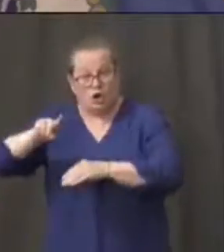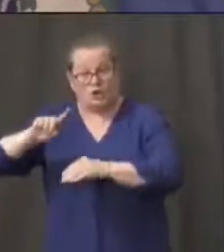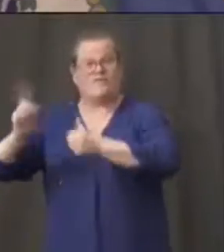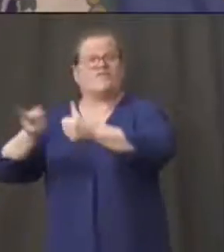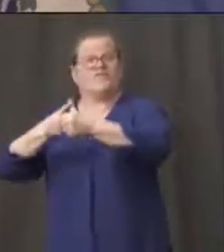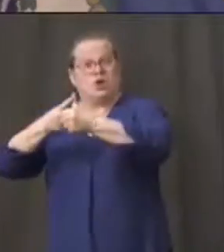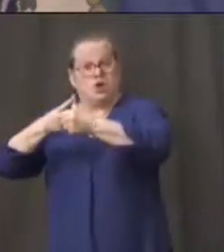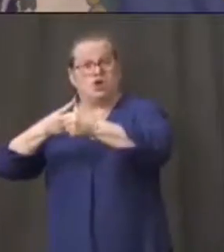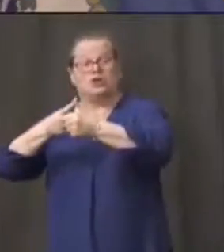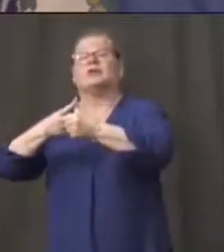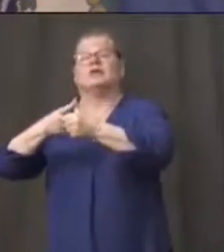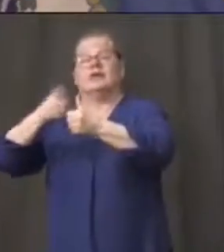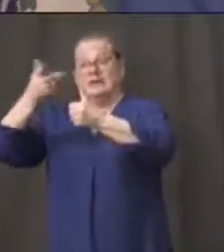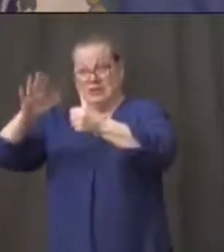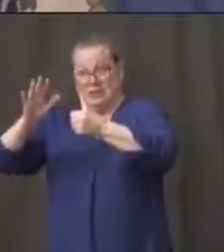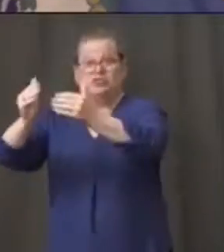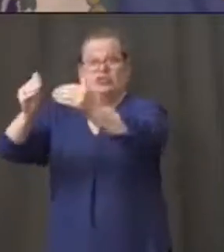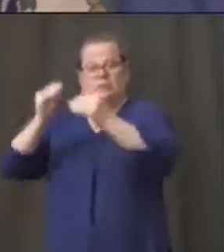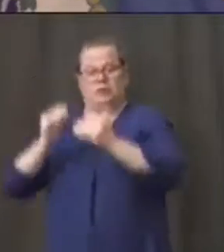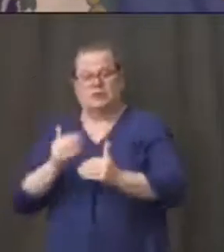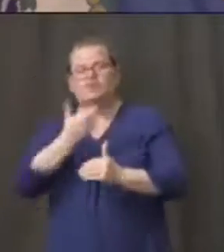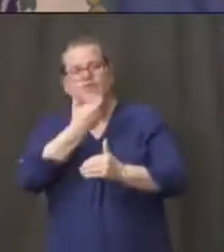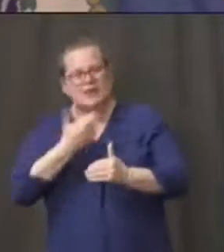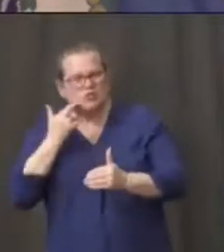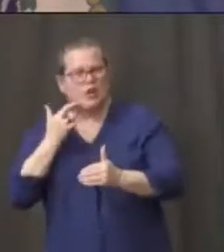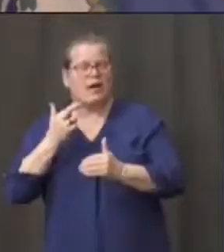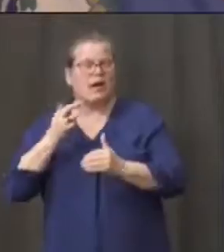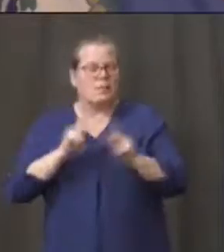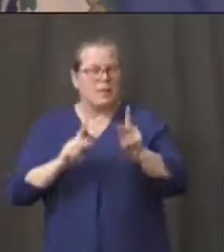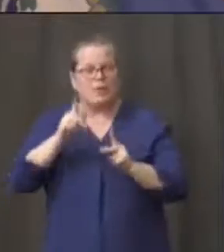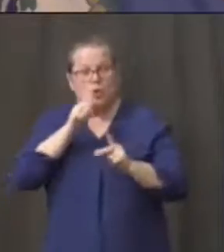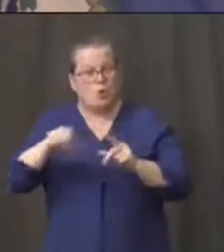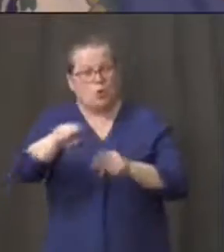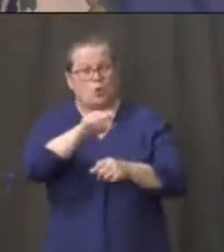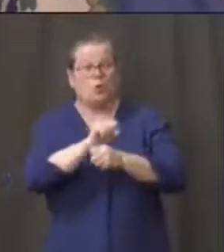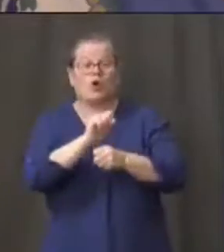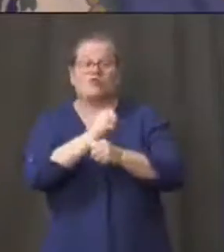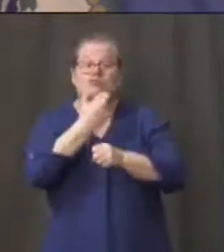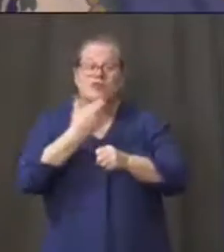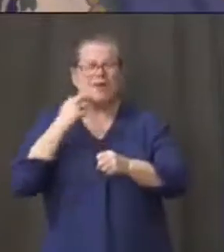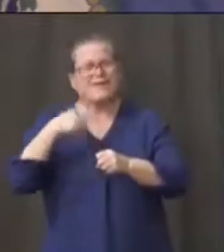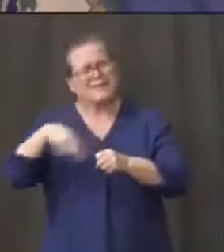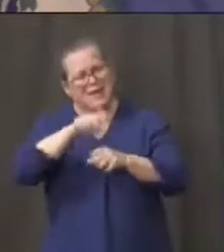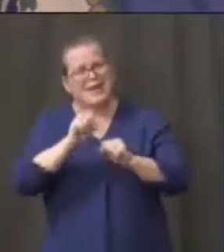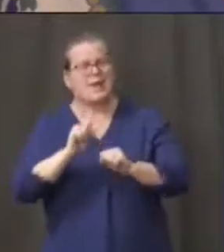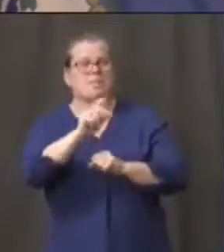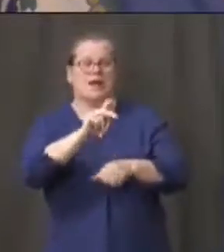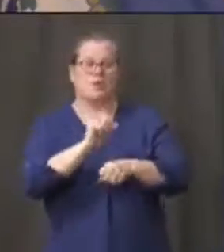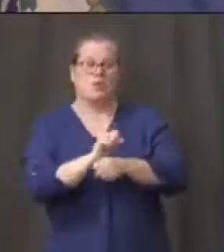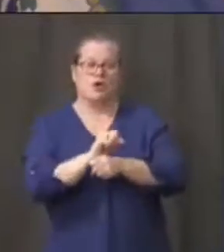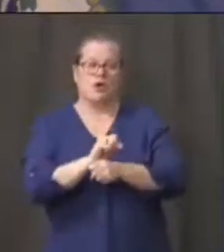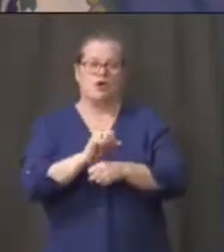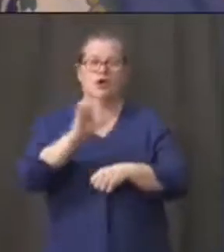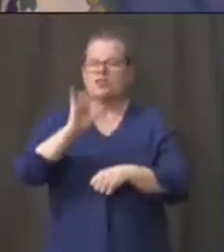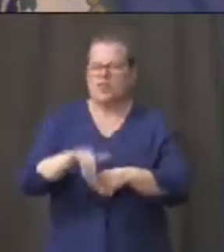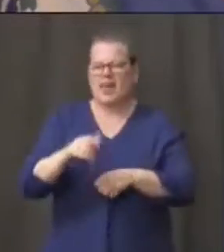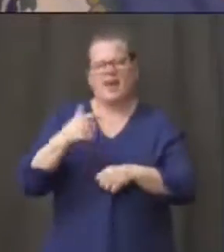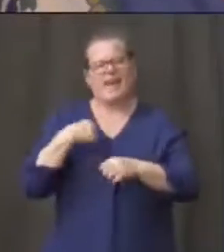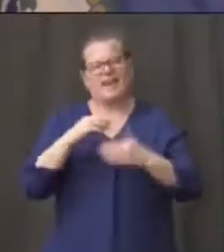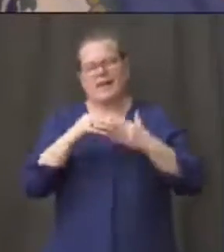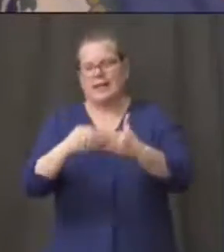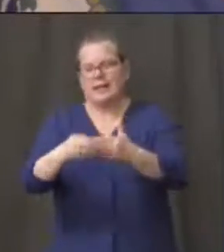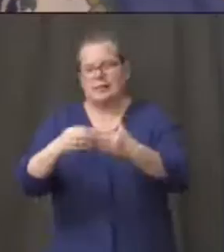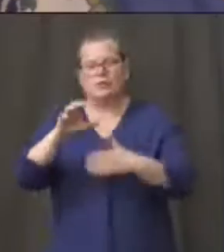brings me to the Connecticut Manufacturing Retool. It's really extraordinary the number of